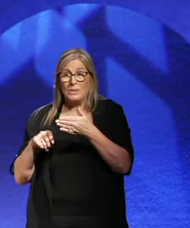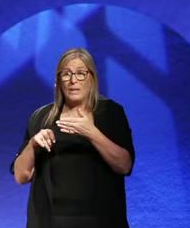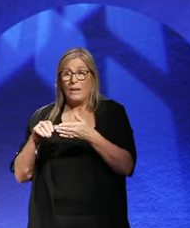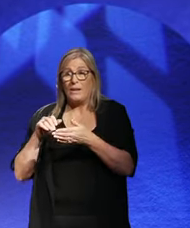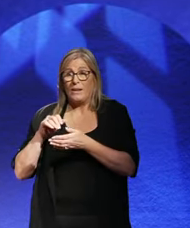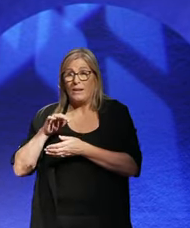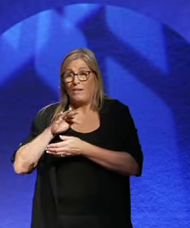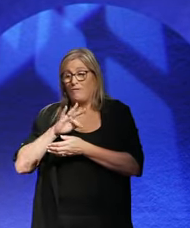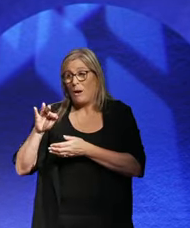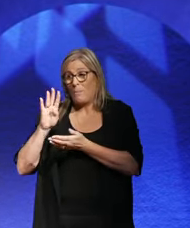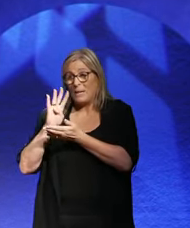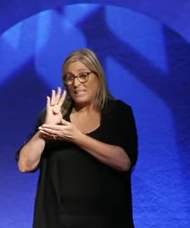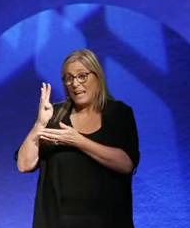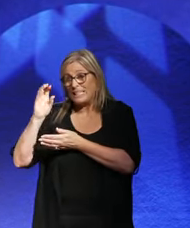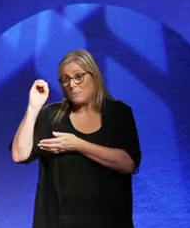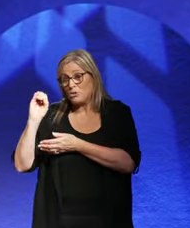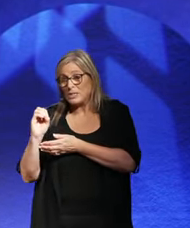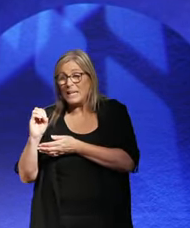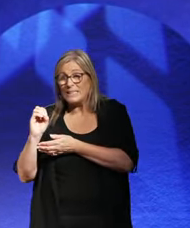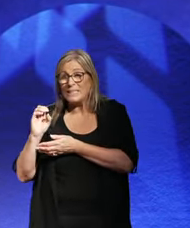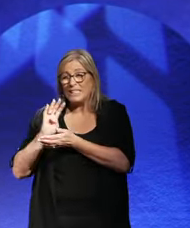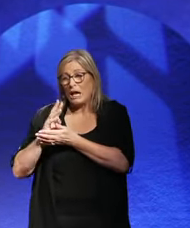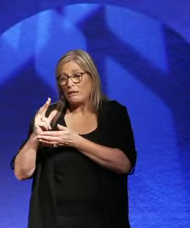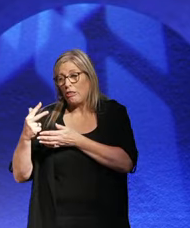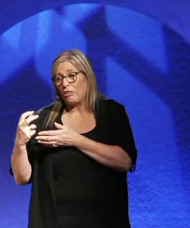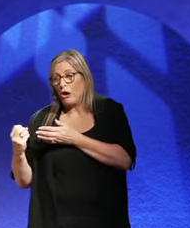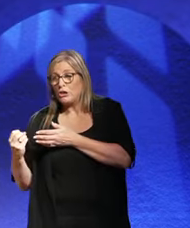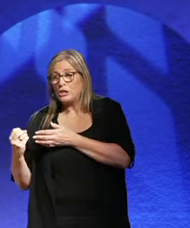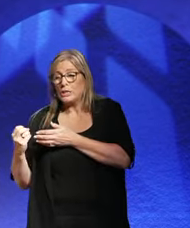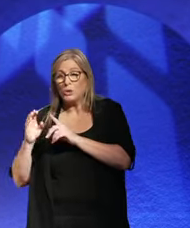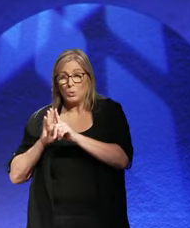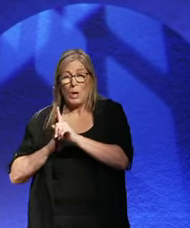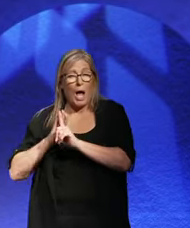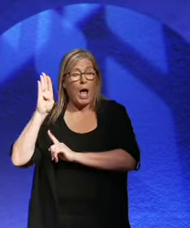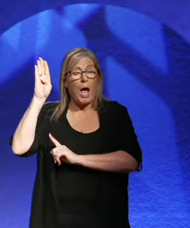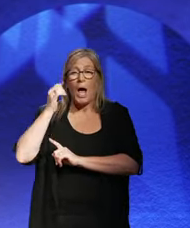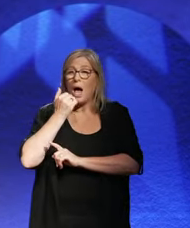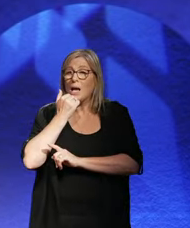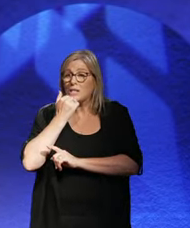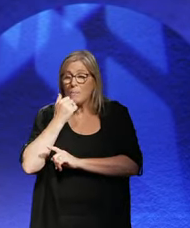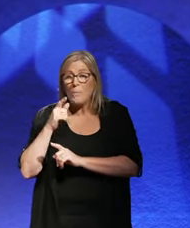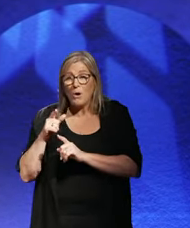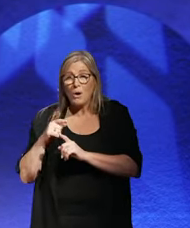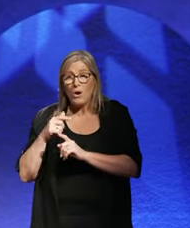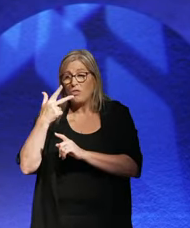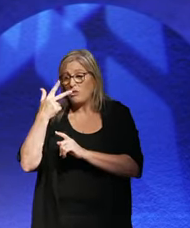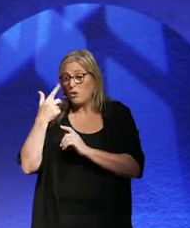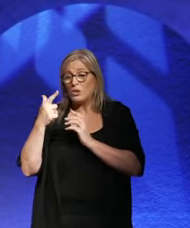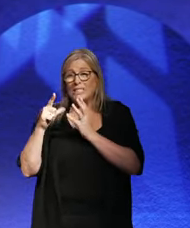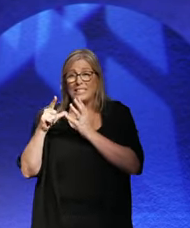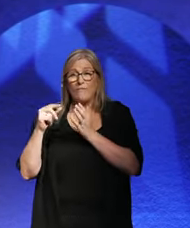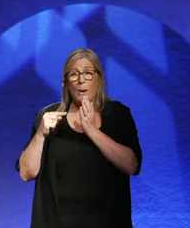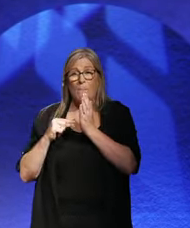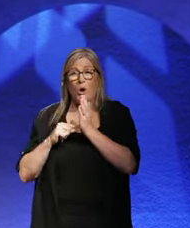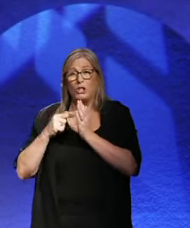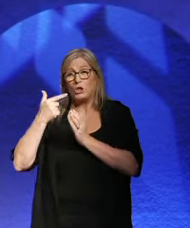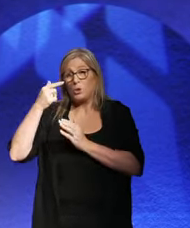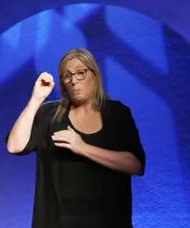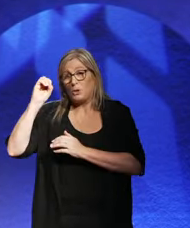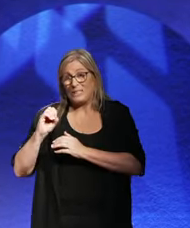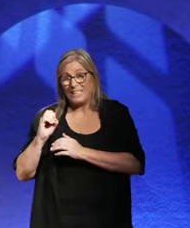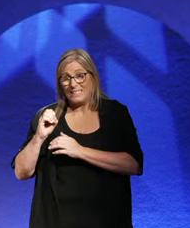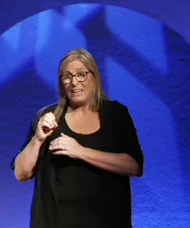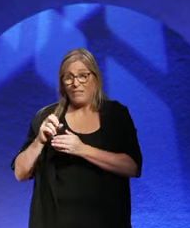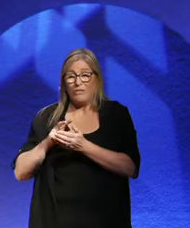19% in 30 to the highest figure he ever got, 37.2%. That's 30